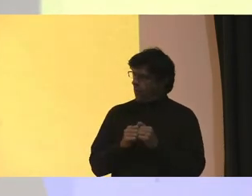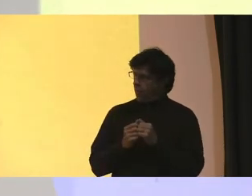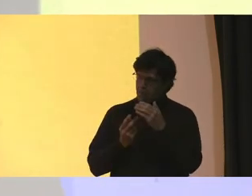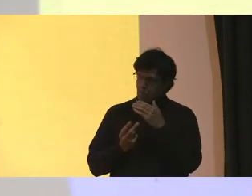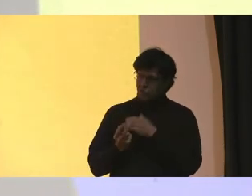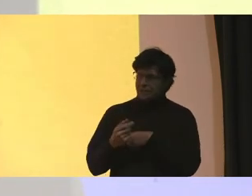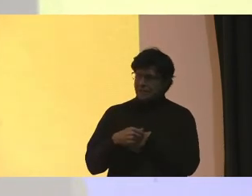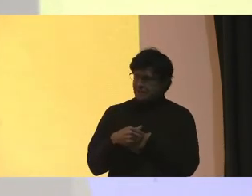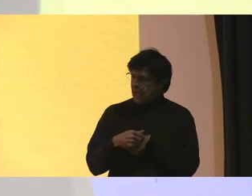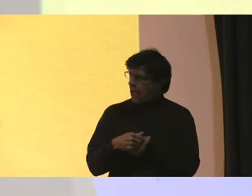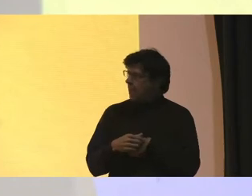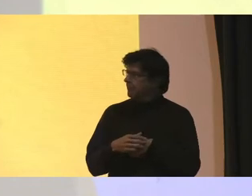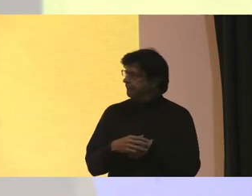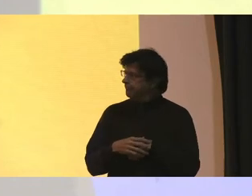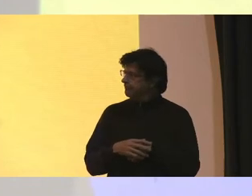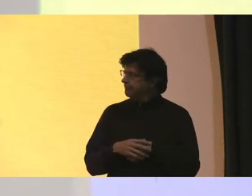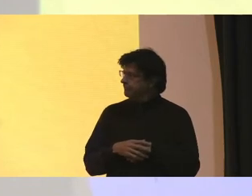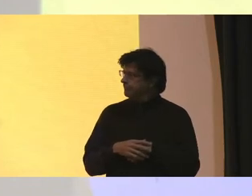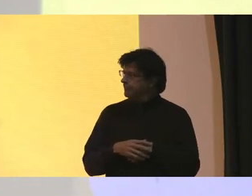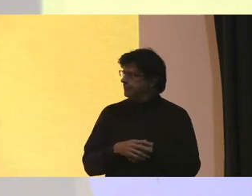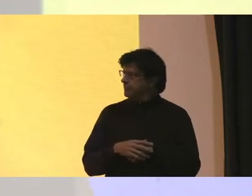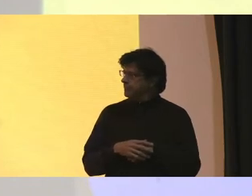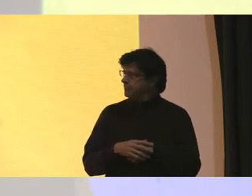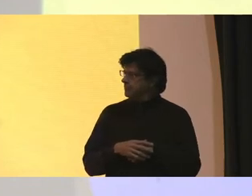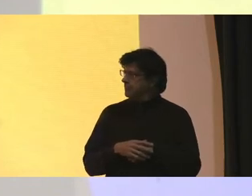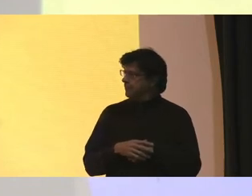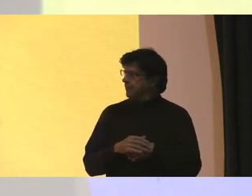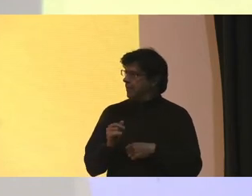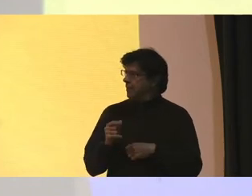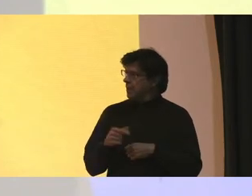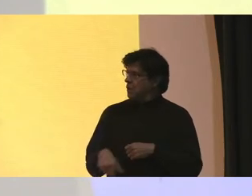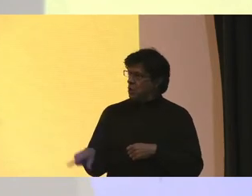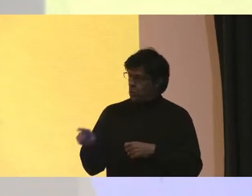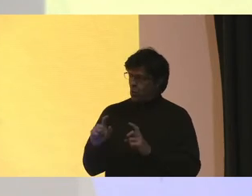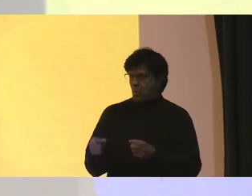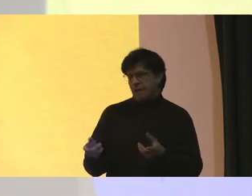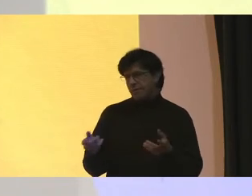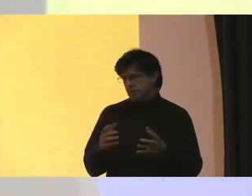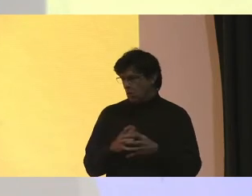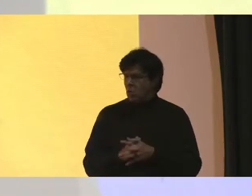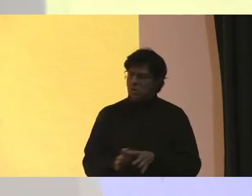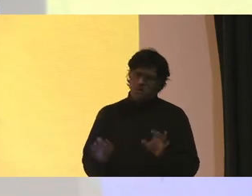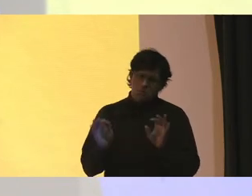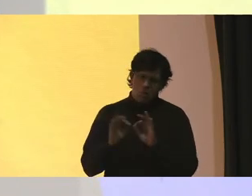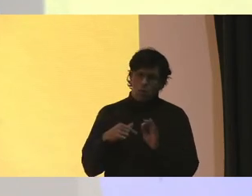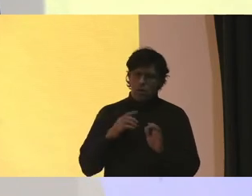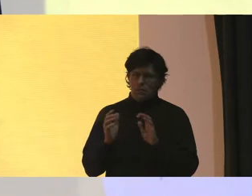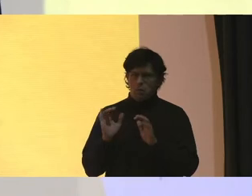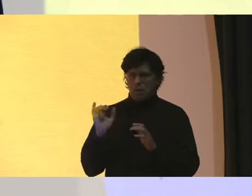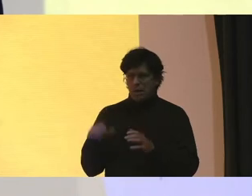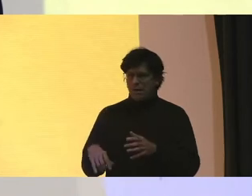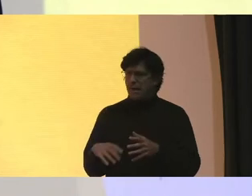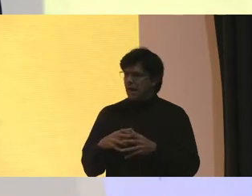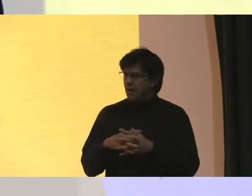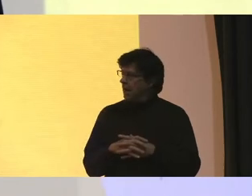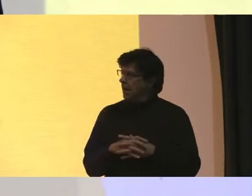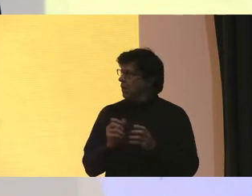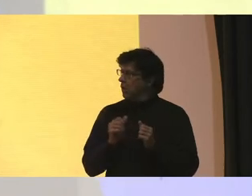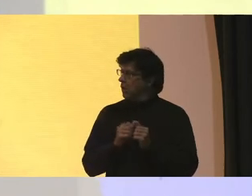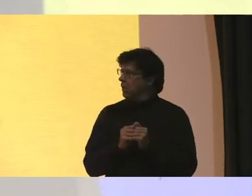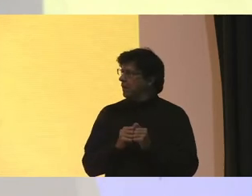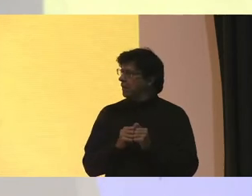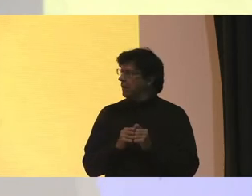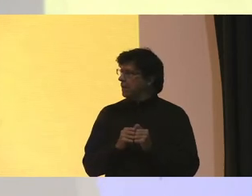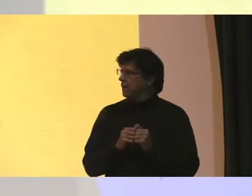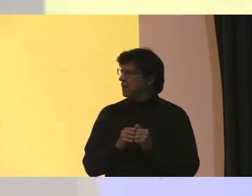time that you guys have been given So it's important that we communicate that with the